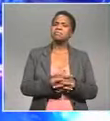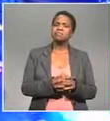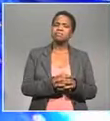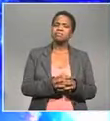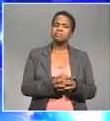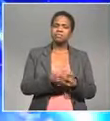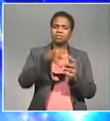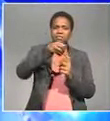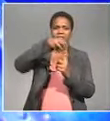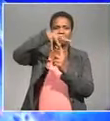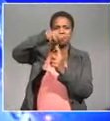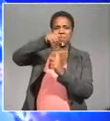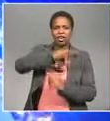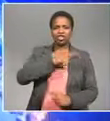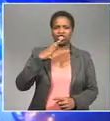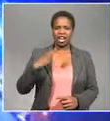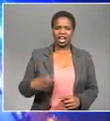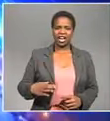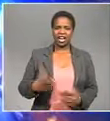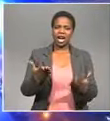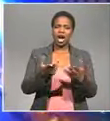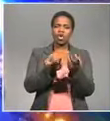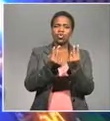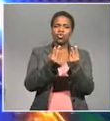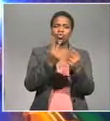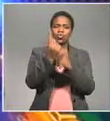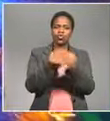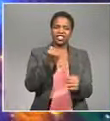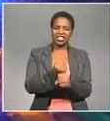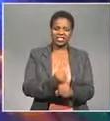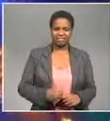illuminate the sky In China Ahead of the Chinese New Year